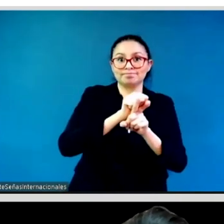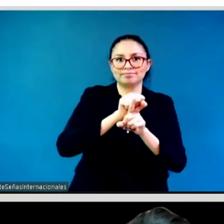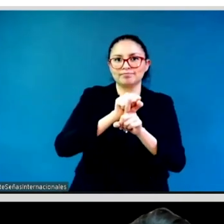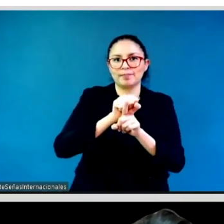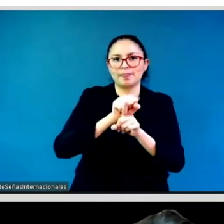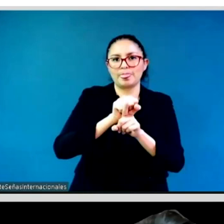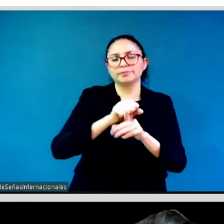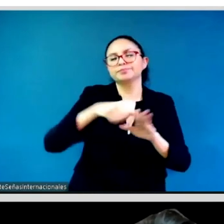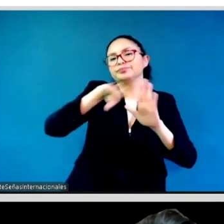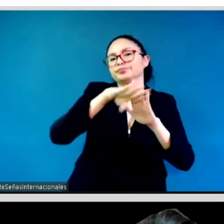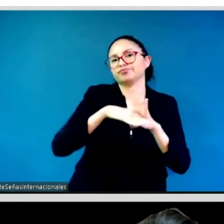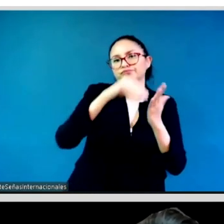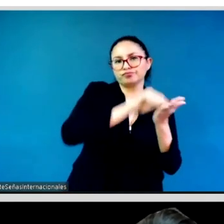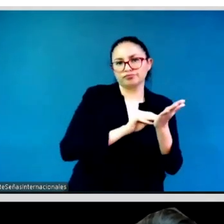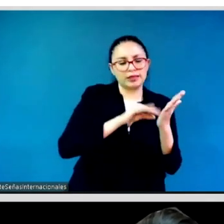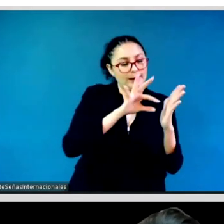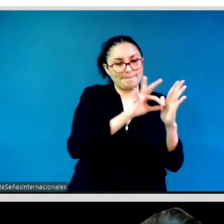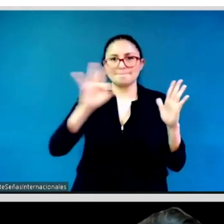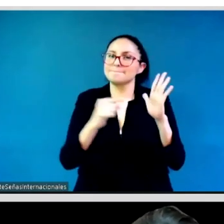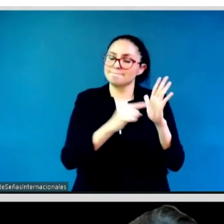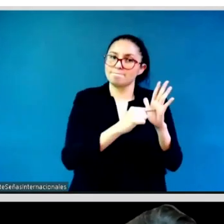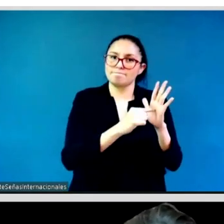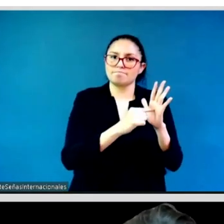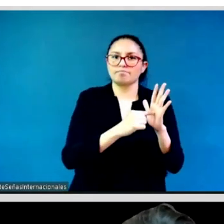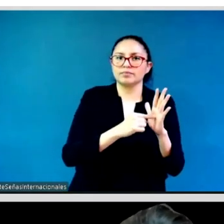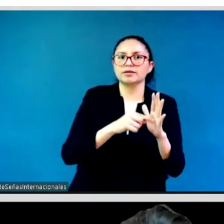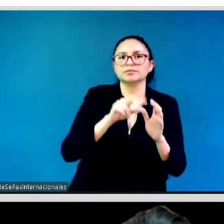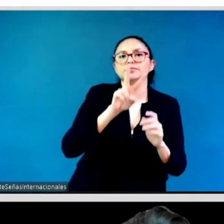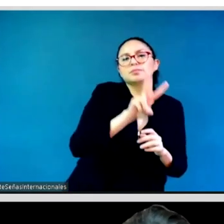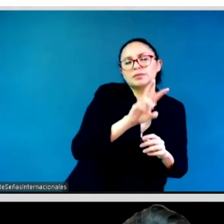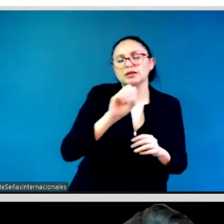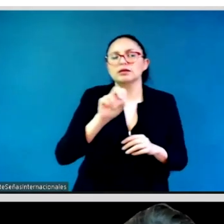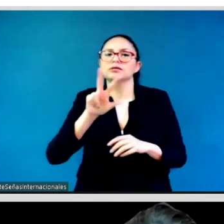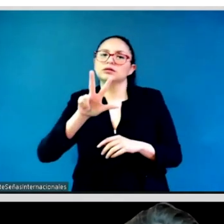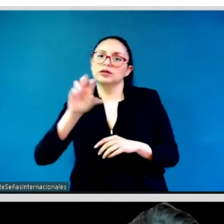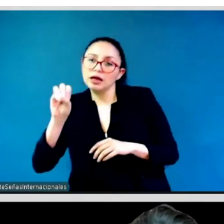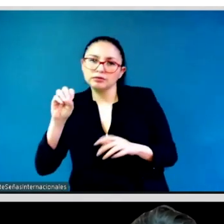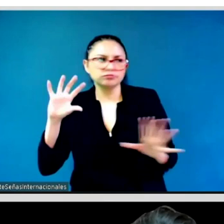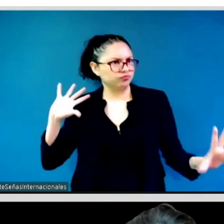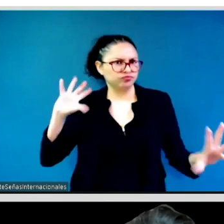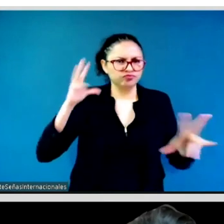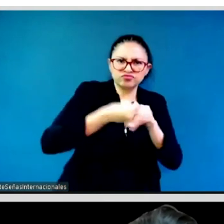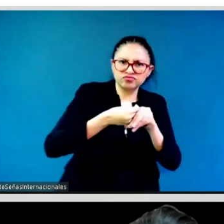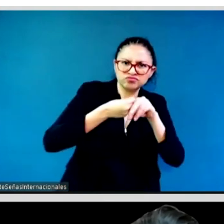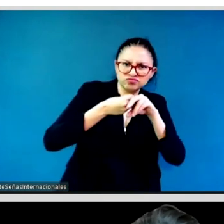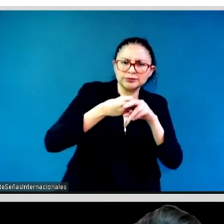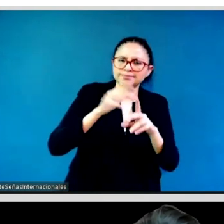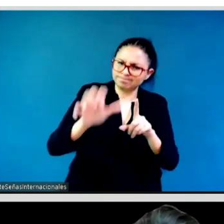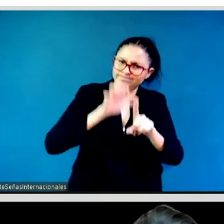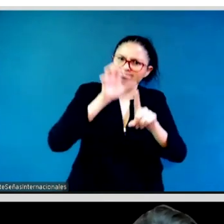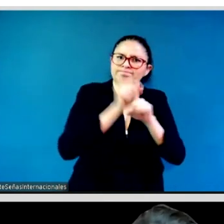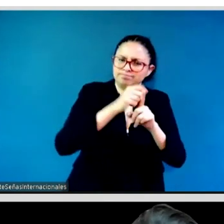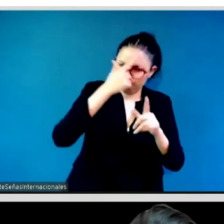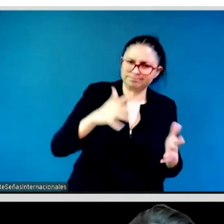and really wanting to change systemic inequalities, we need to move beyond this, just